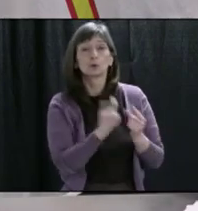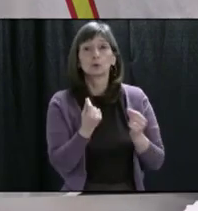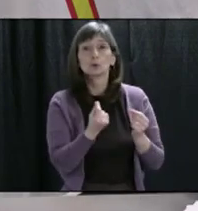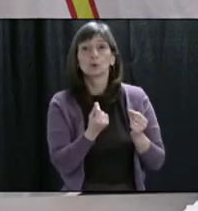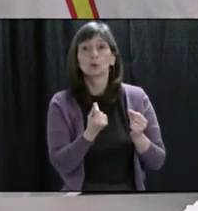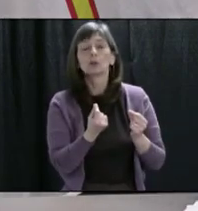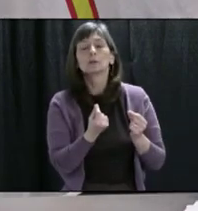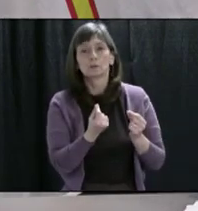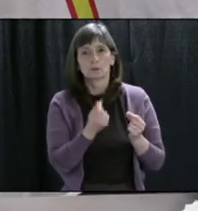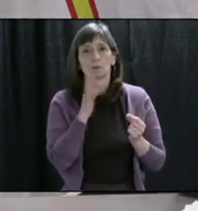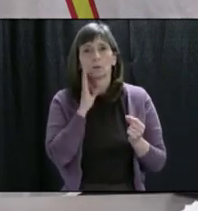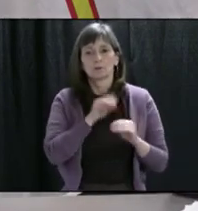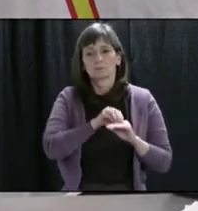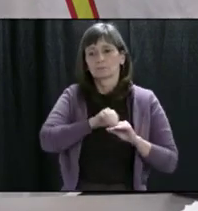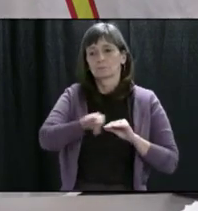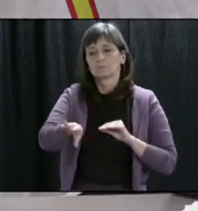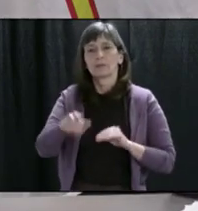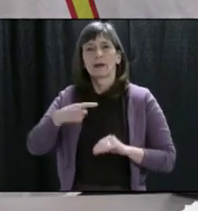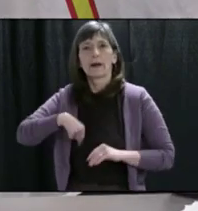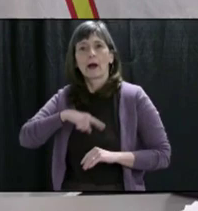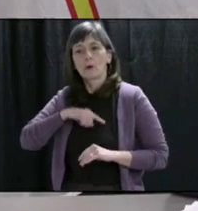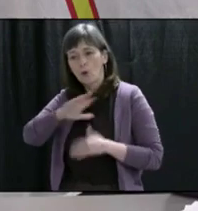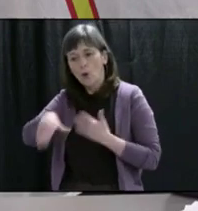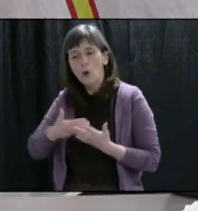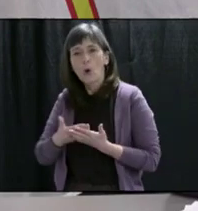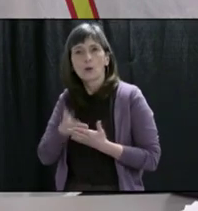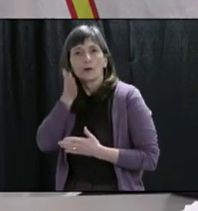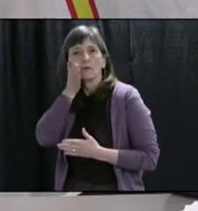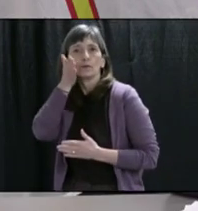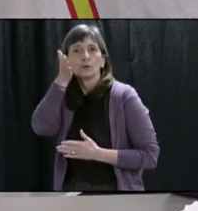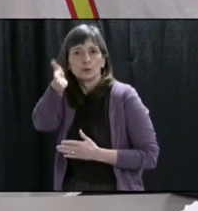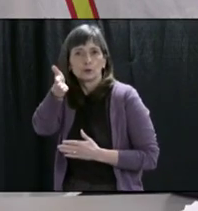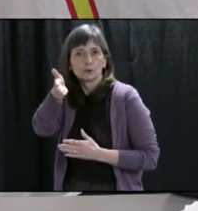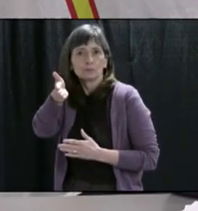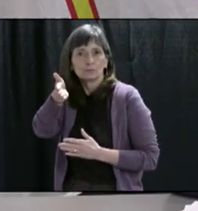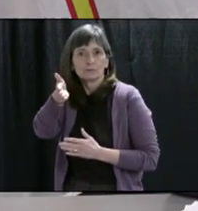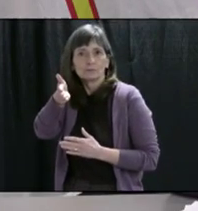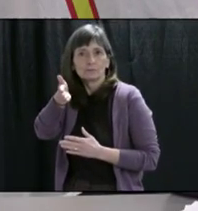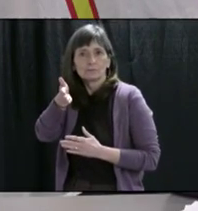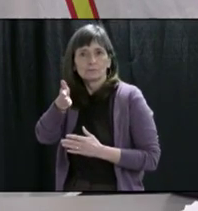Your actions will determine the turning point of this virus.